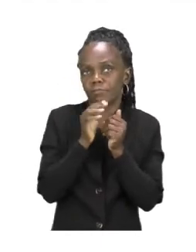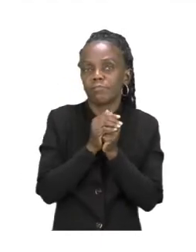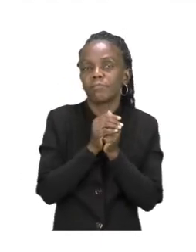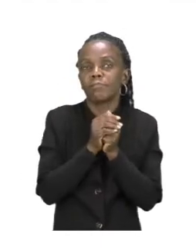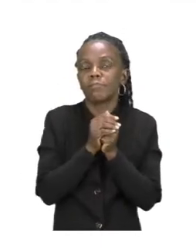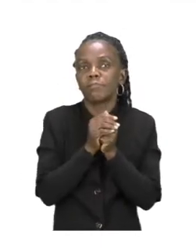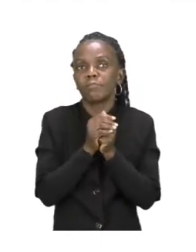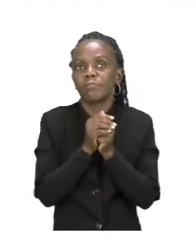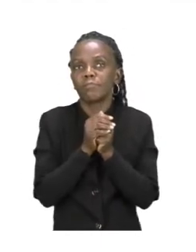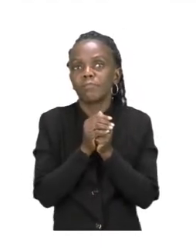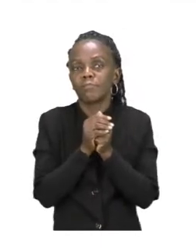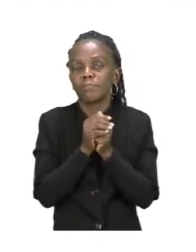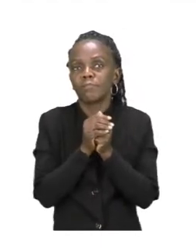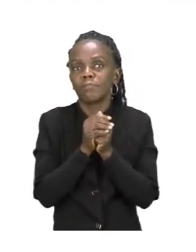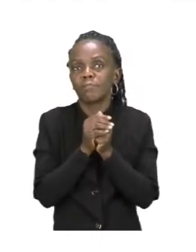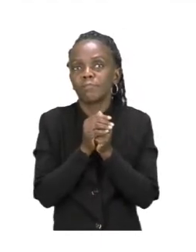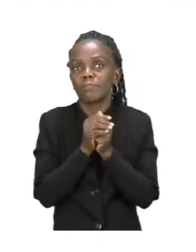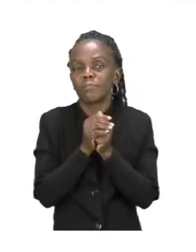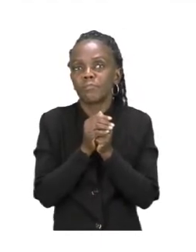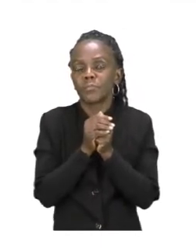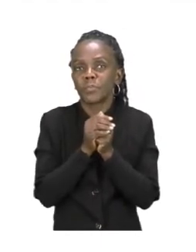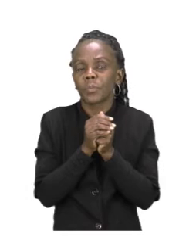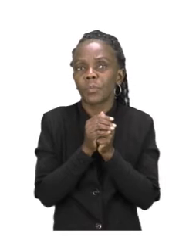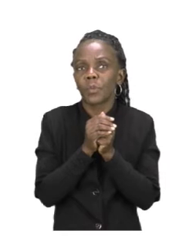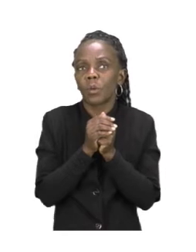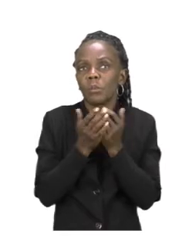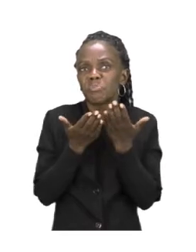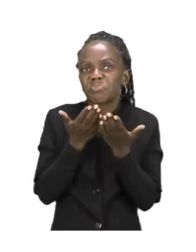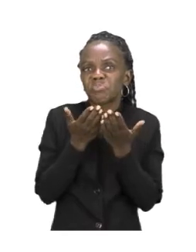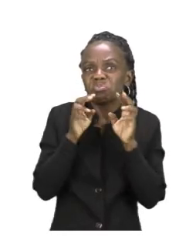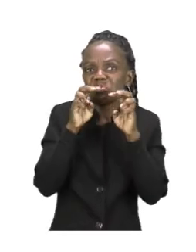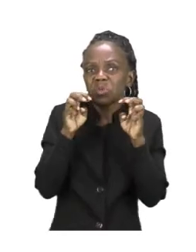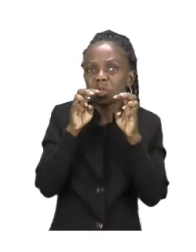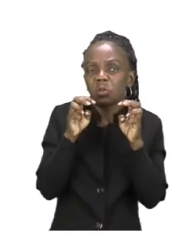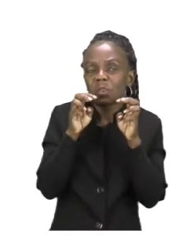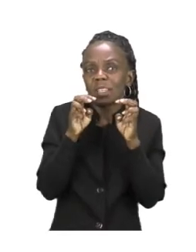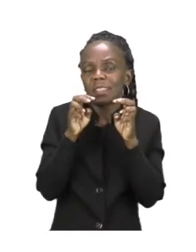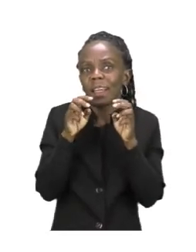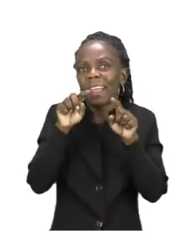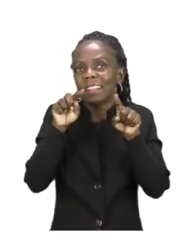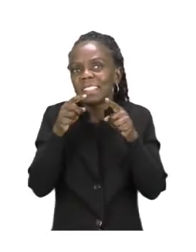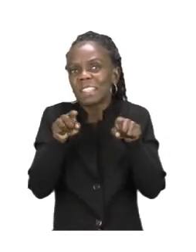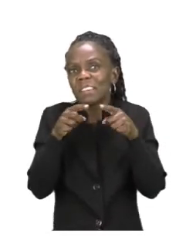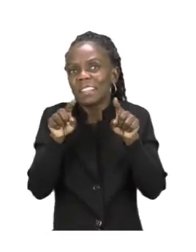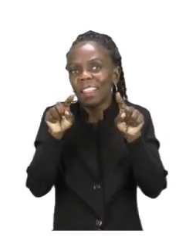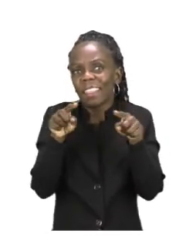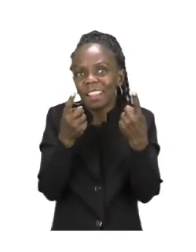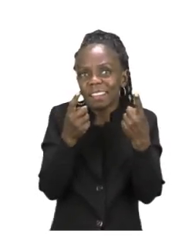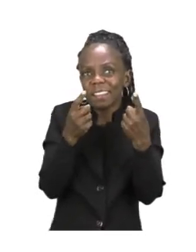find things in our classroom or at home that start with the sound H.